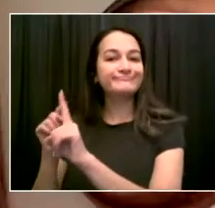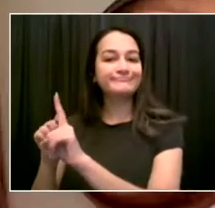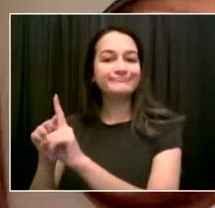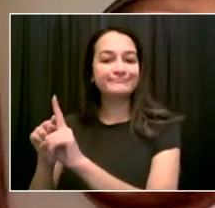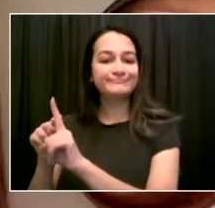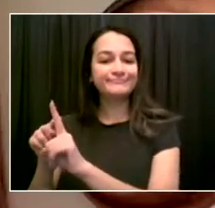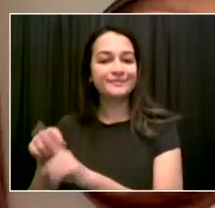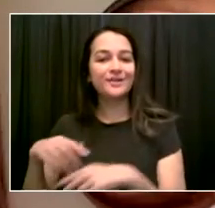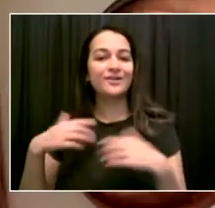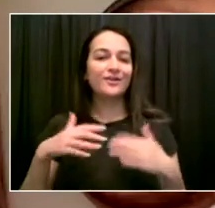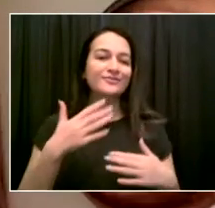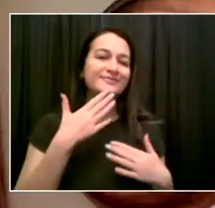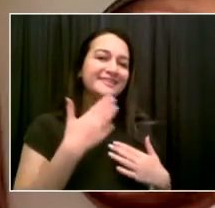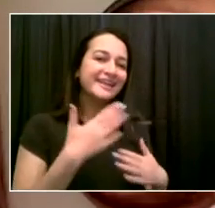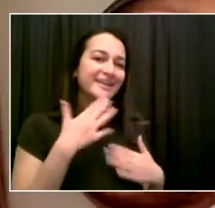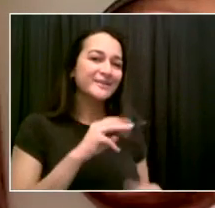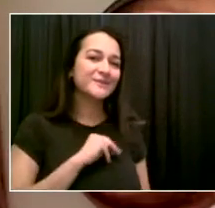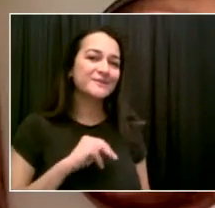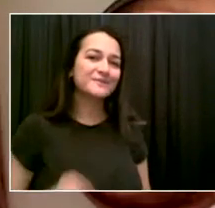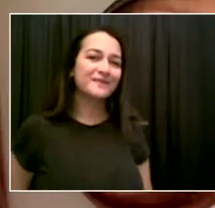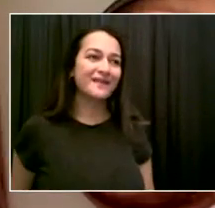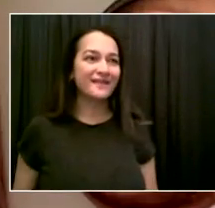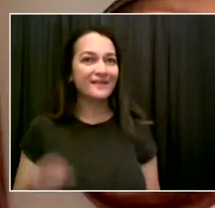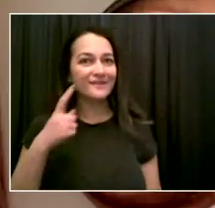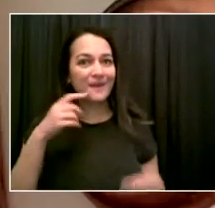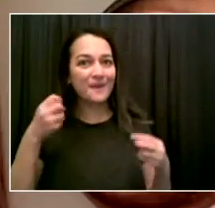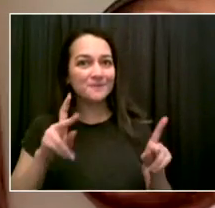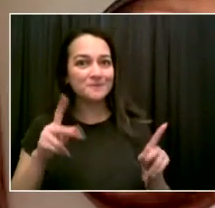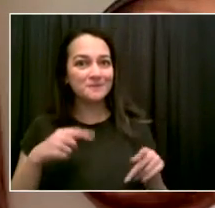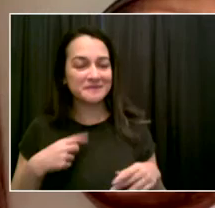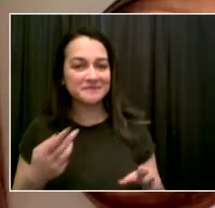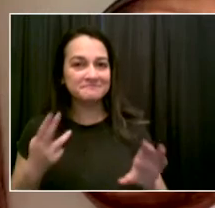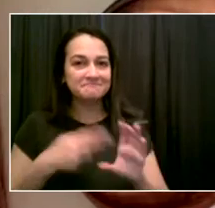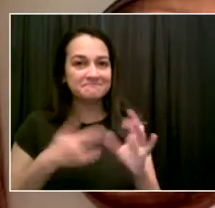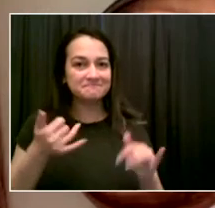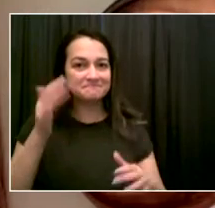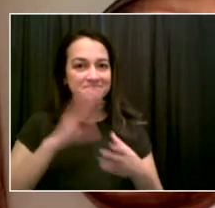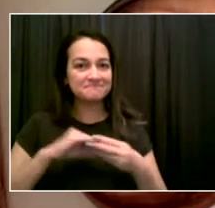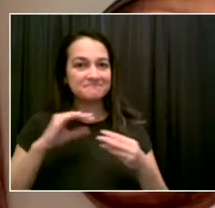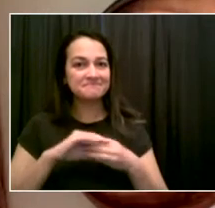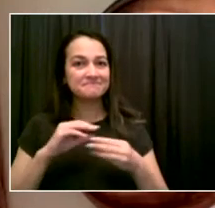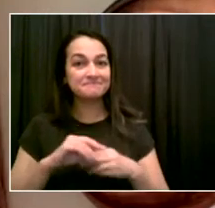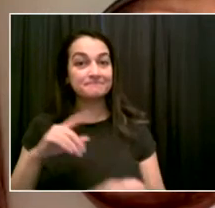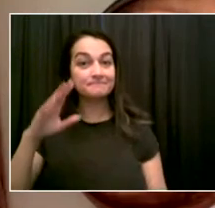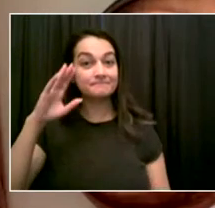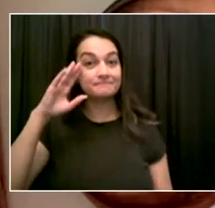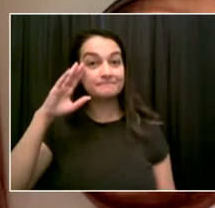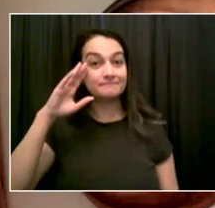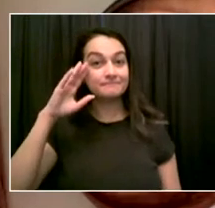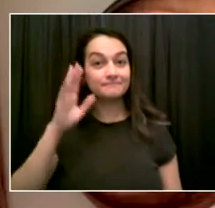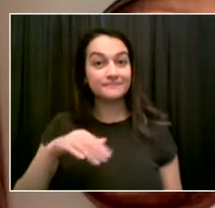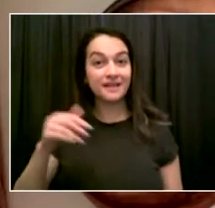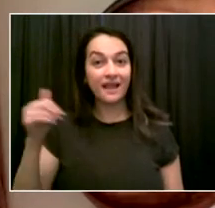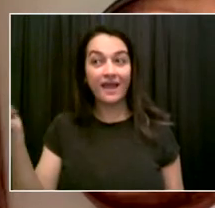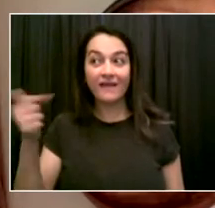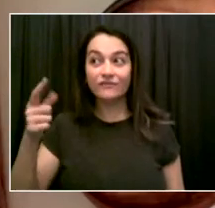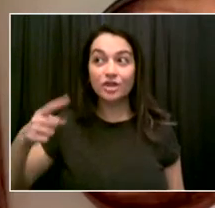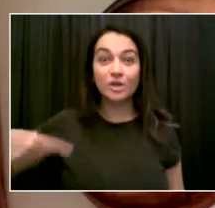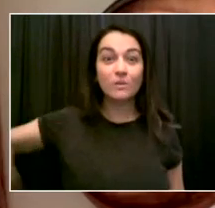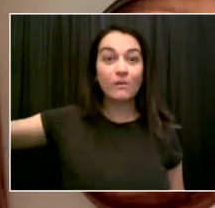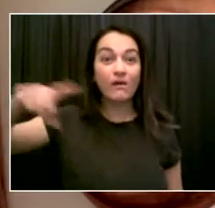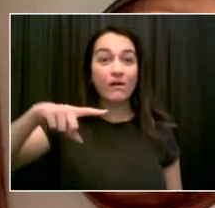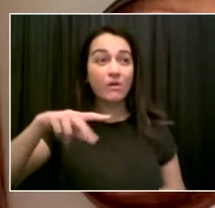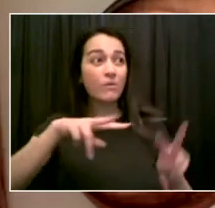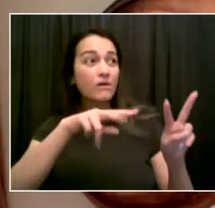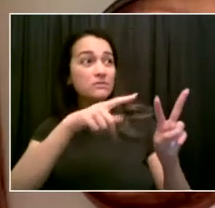All eyes are on you and on New York City. So, your leadership and courage at this moment is going to be